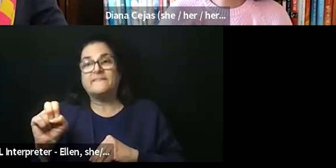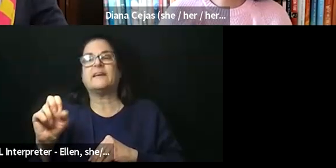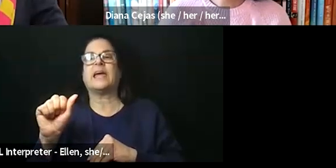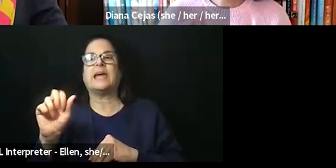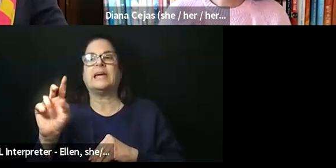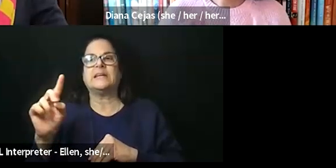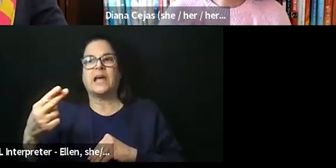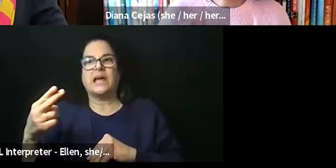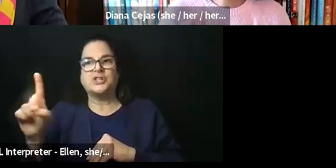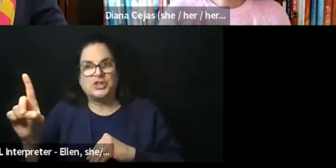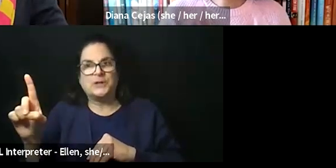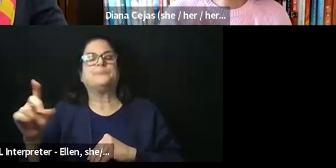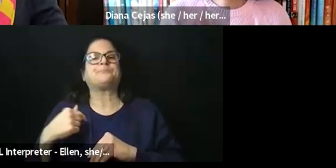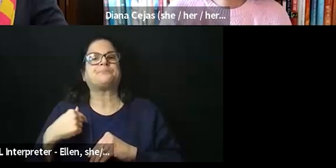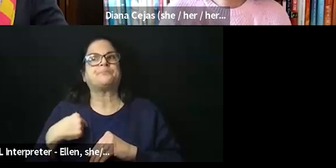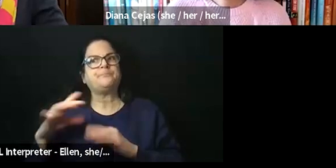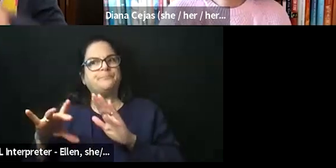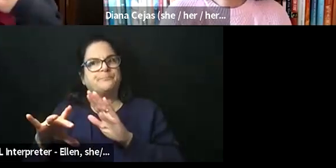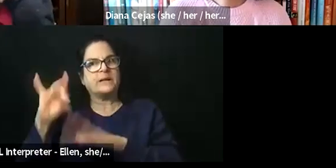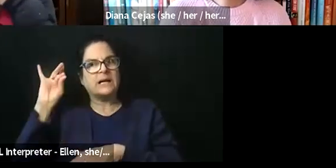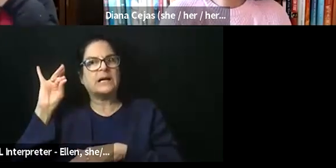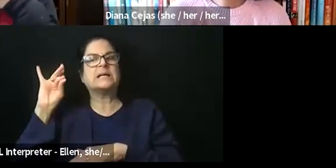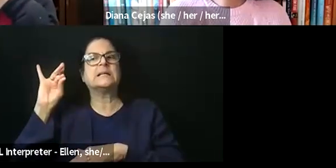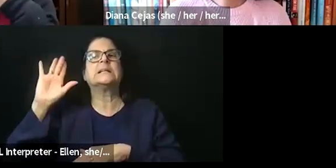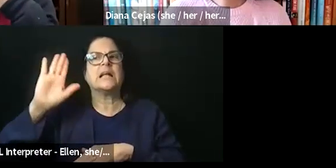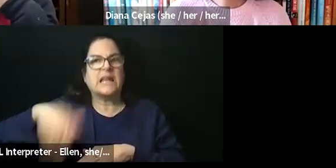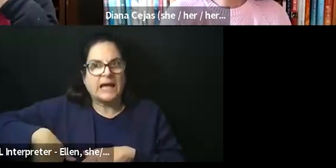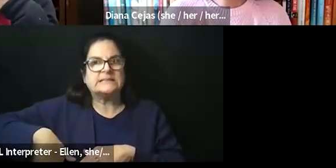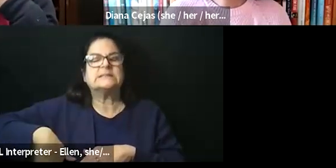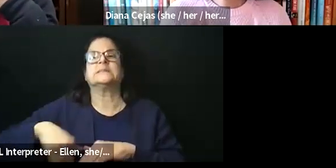late diagnosis, got it pretty